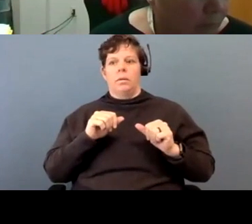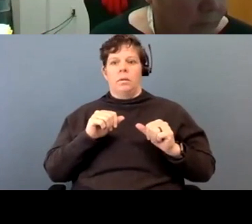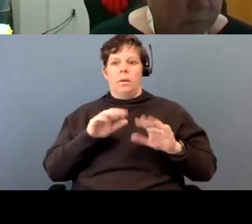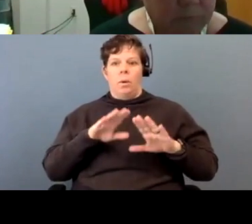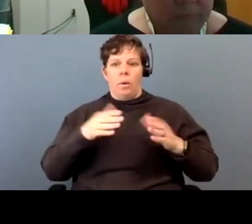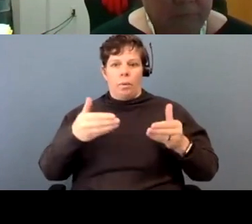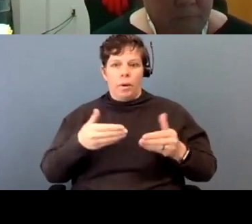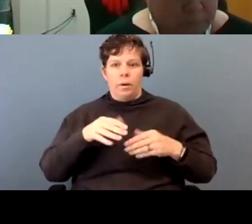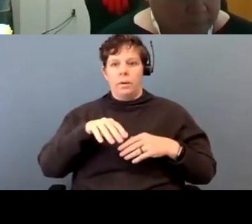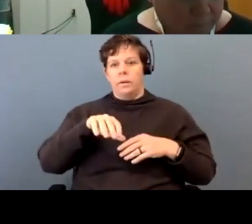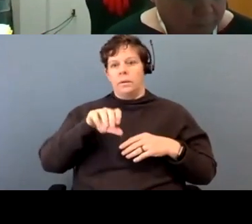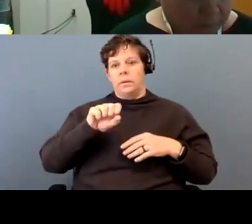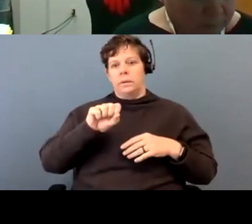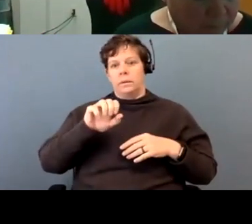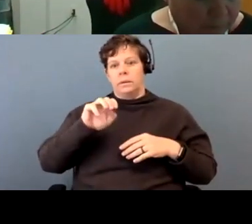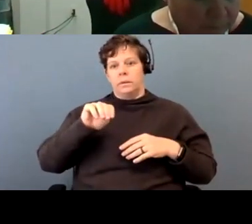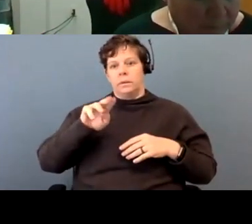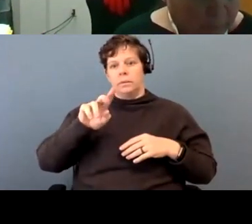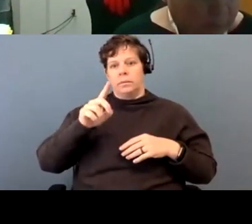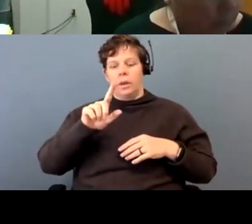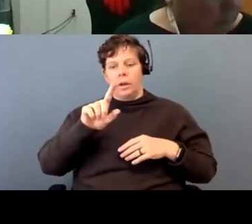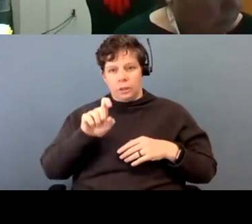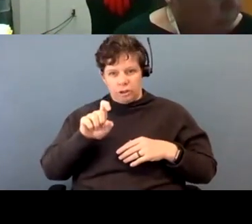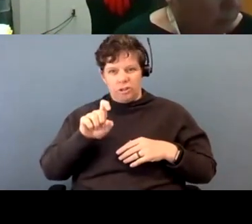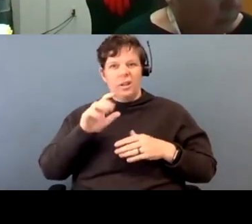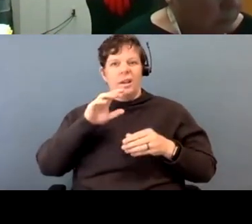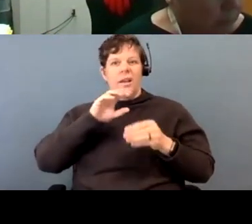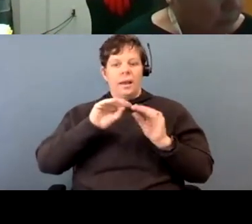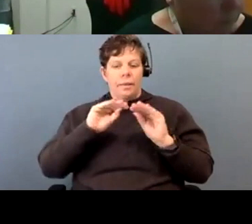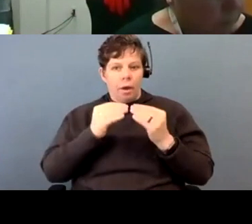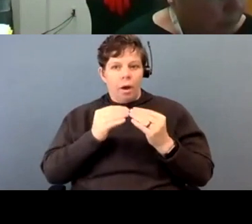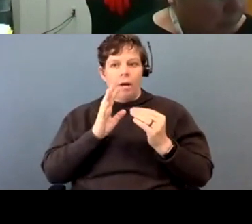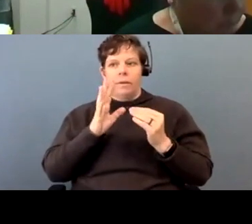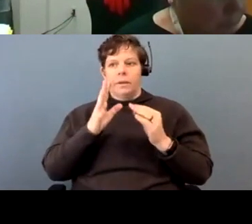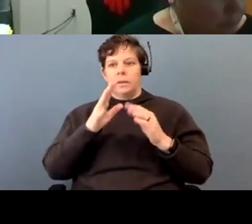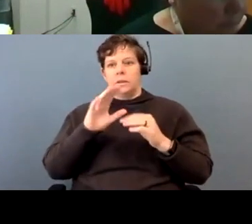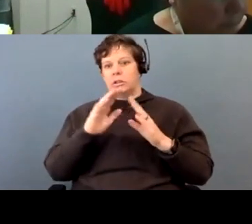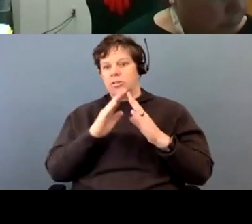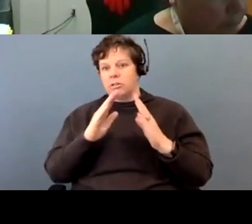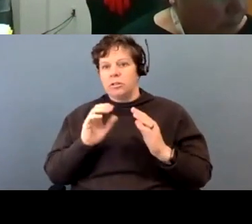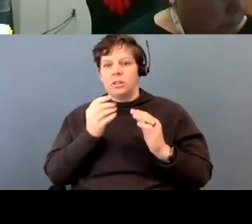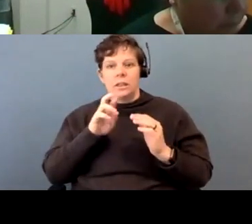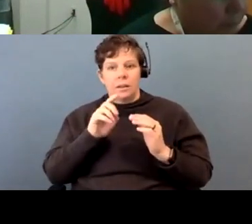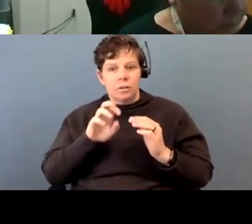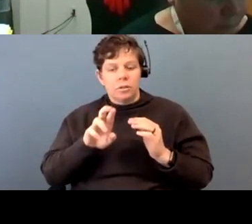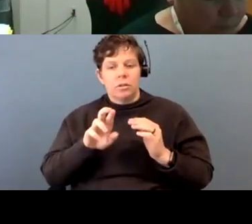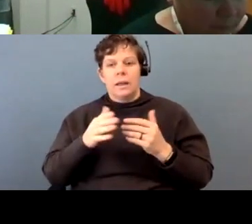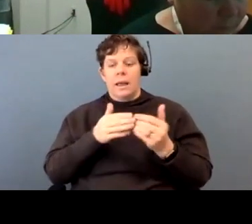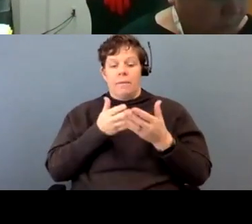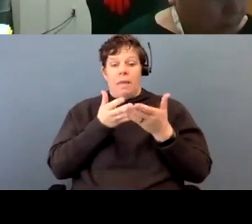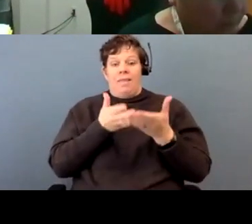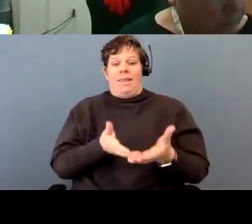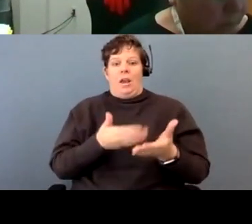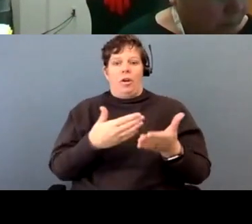or some other medicine in the office or in the space or in the shelter. Um, and it just, even it being there is a point